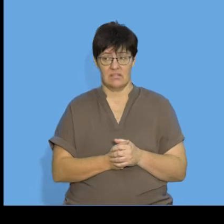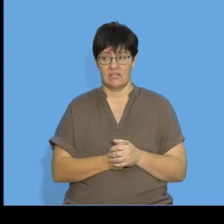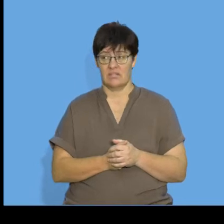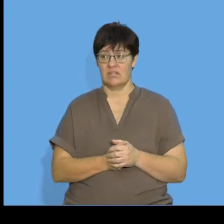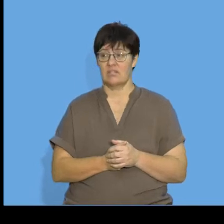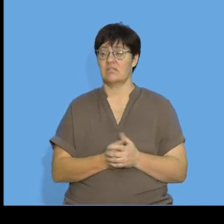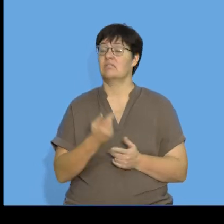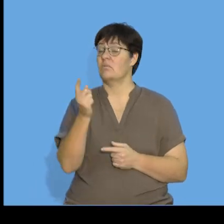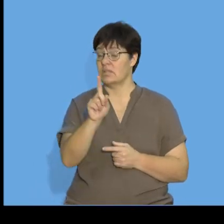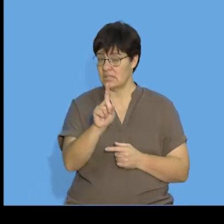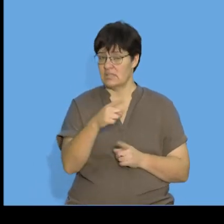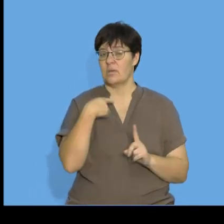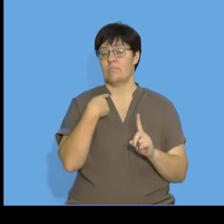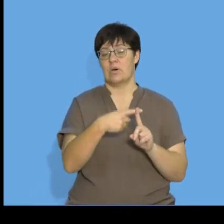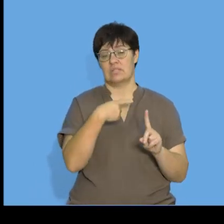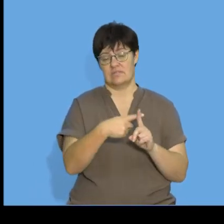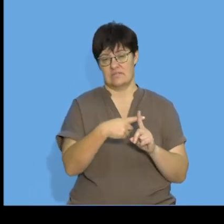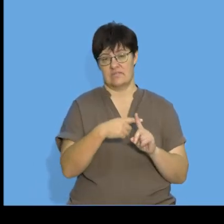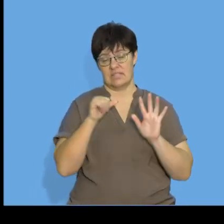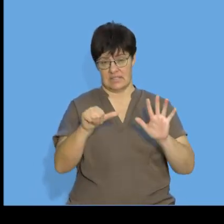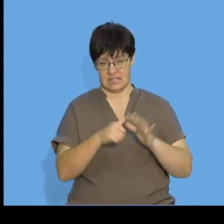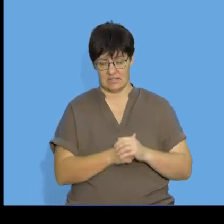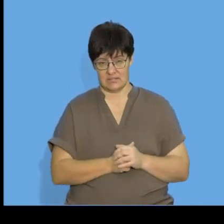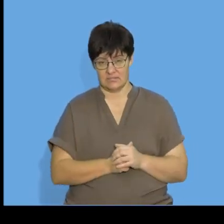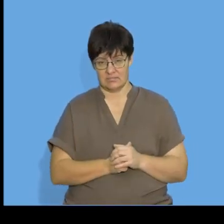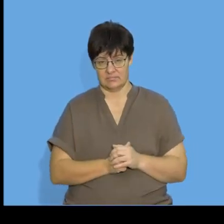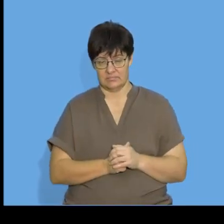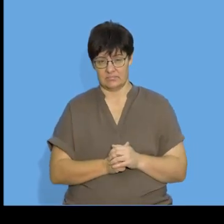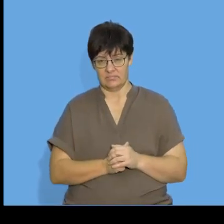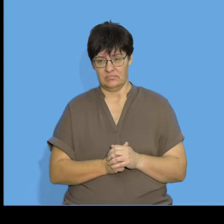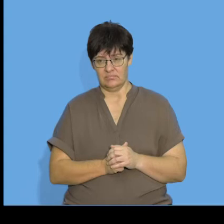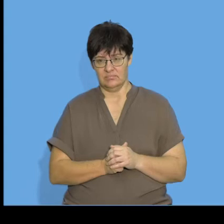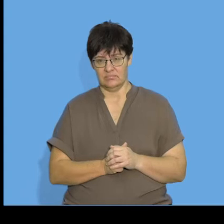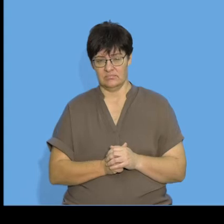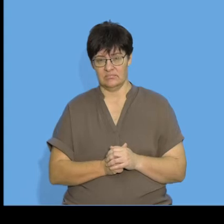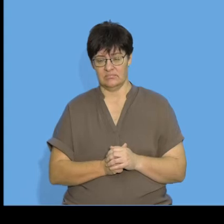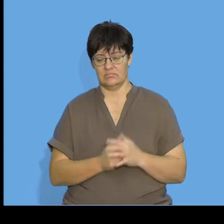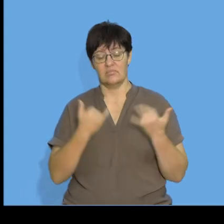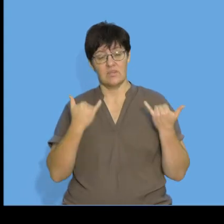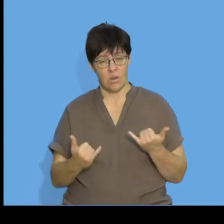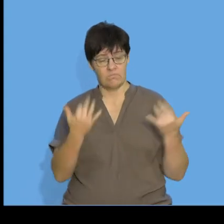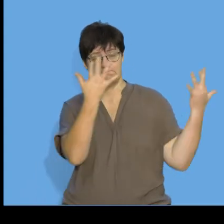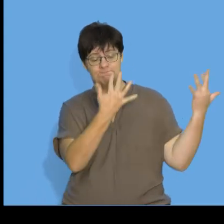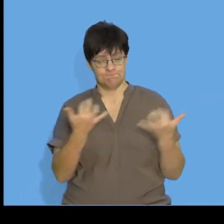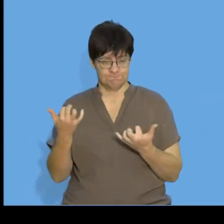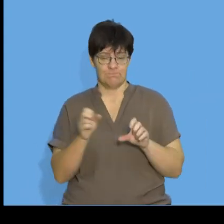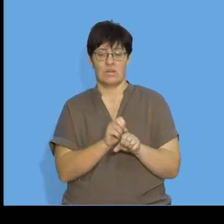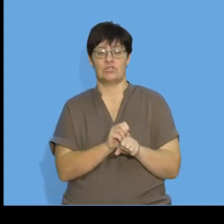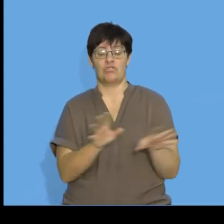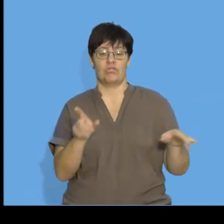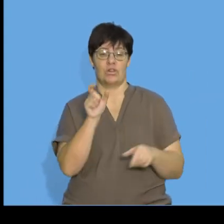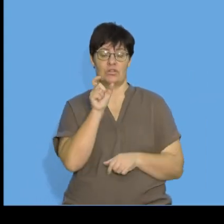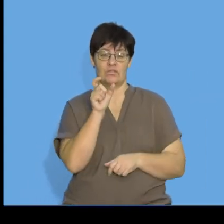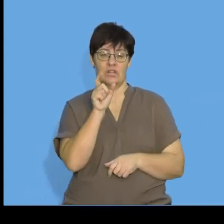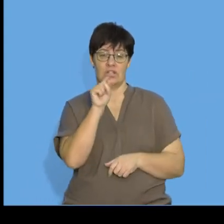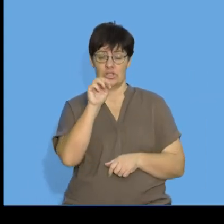is positive 6 now I'm going to calculate the general term